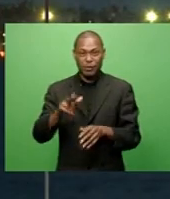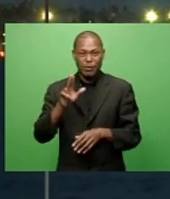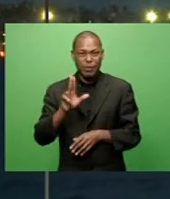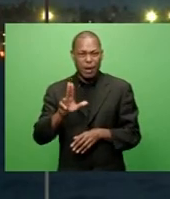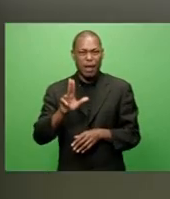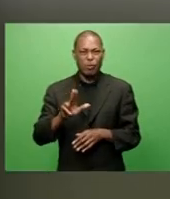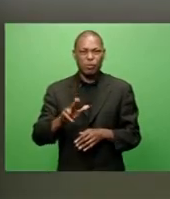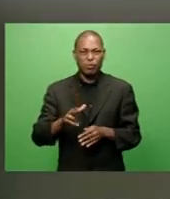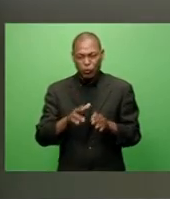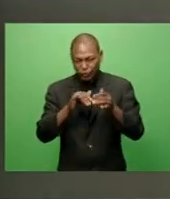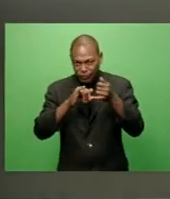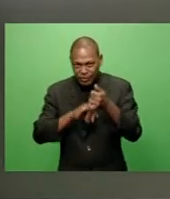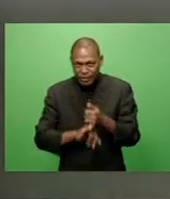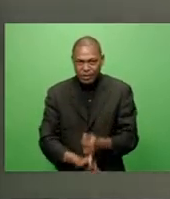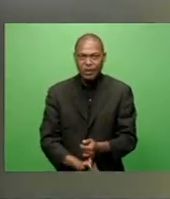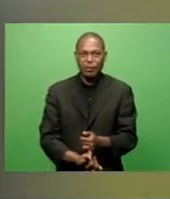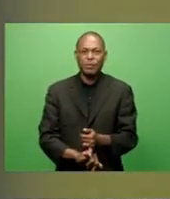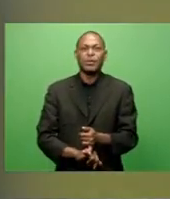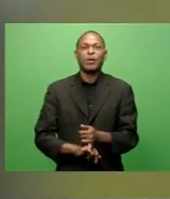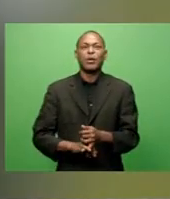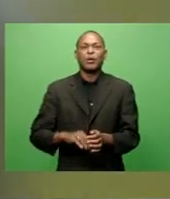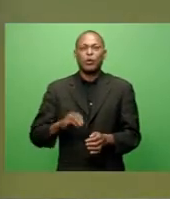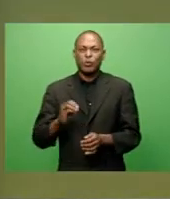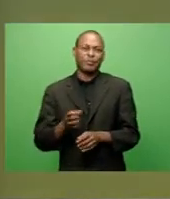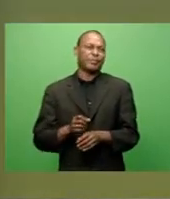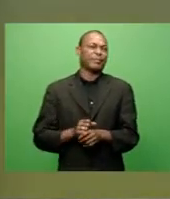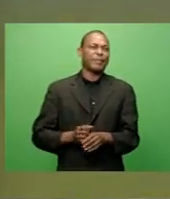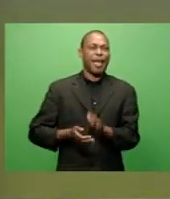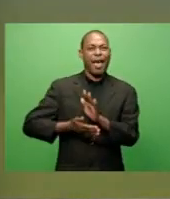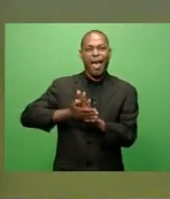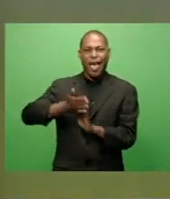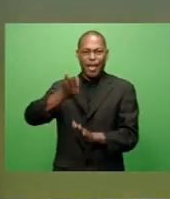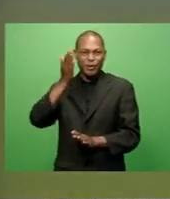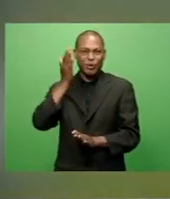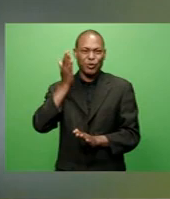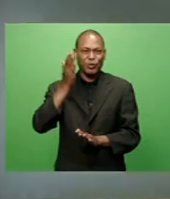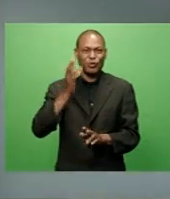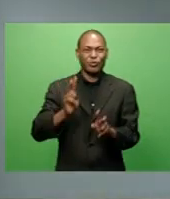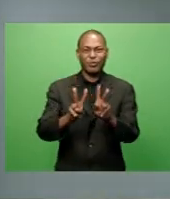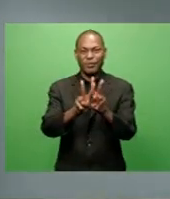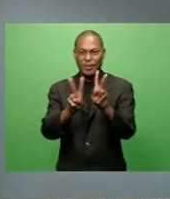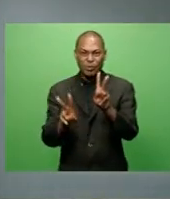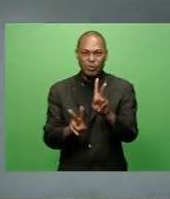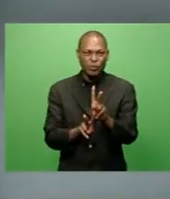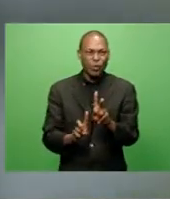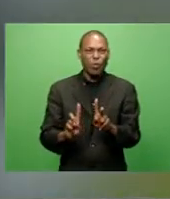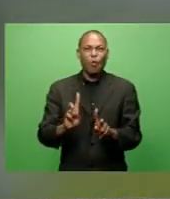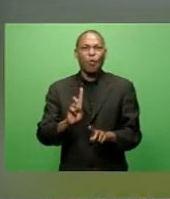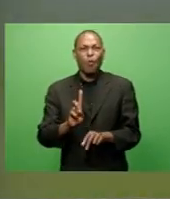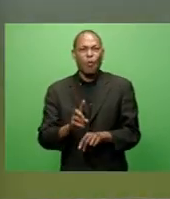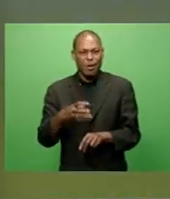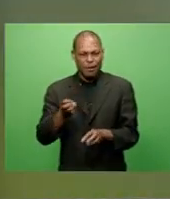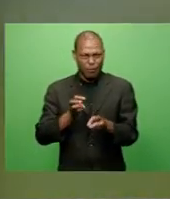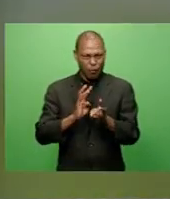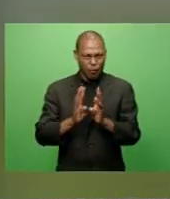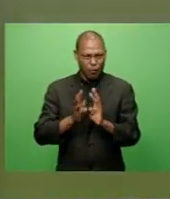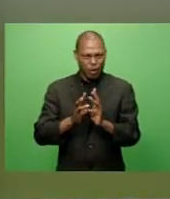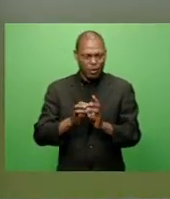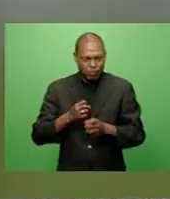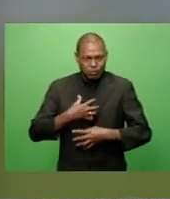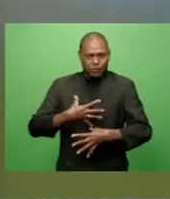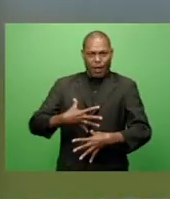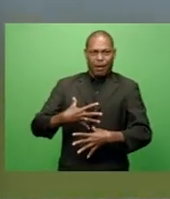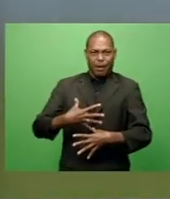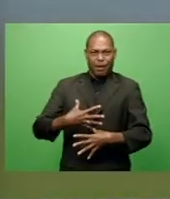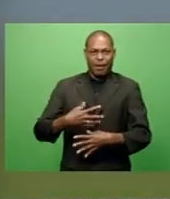drifting southwards. Modei Secondary School Vice Principal Taufa Vunise says the weather caught the people of Nassau and Korotolu by surprise.